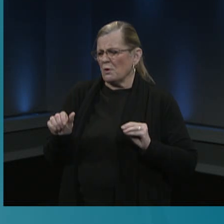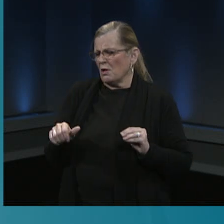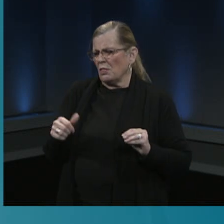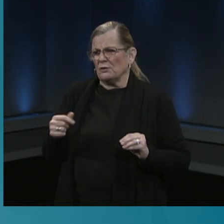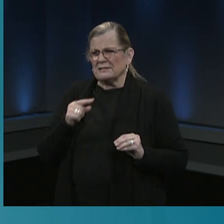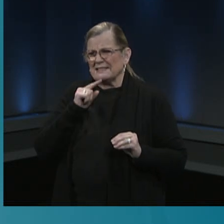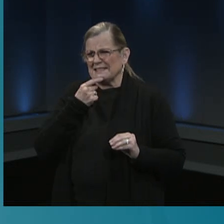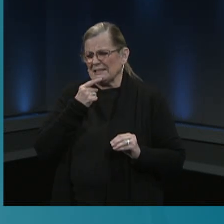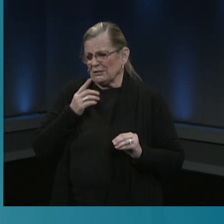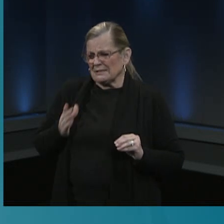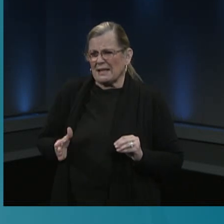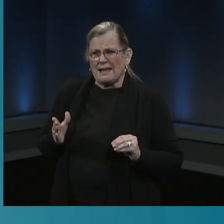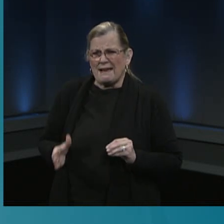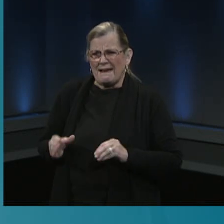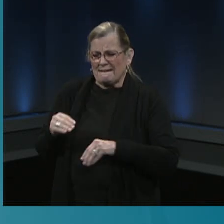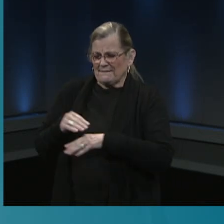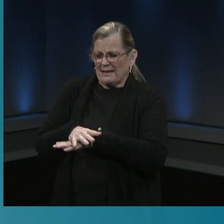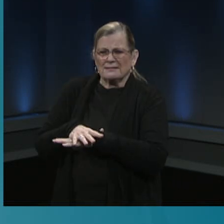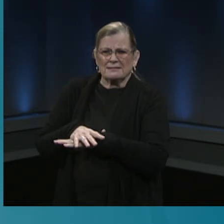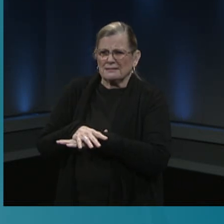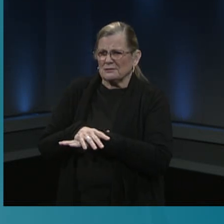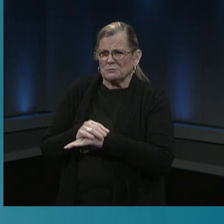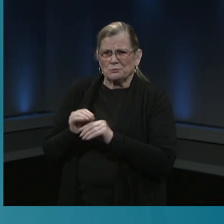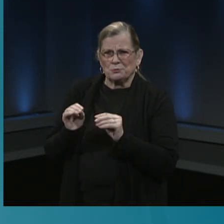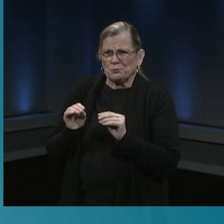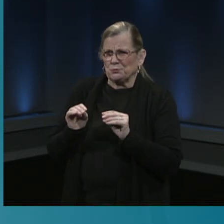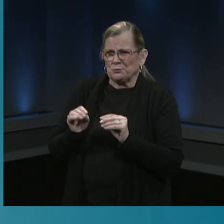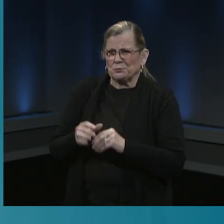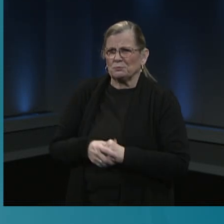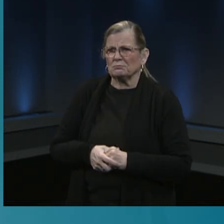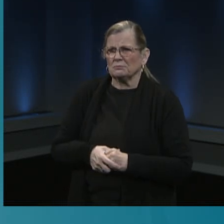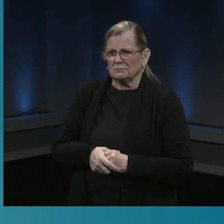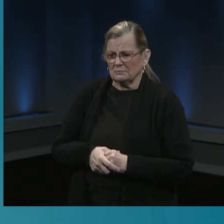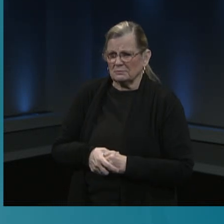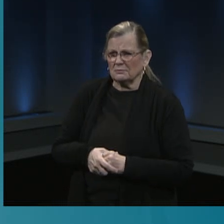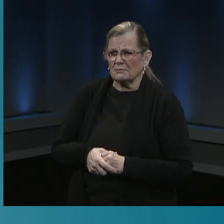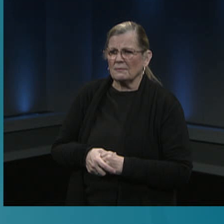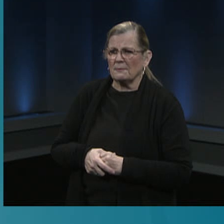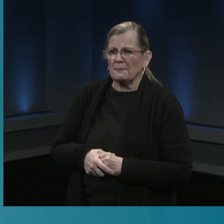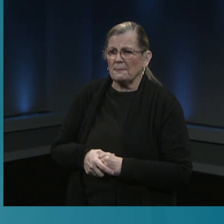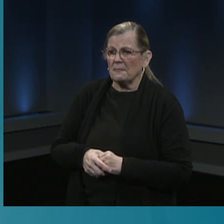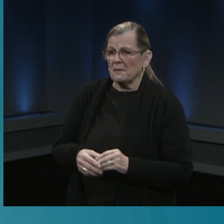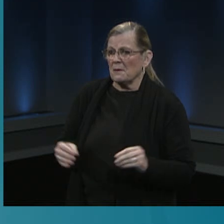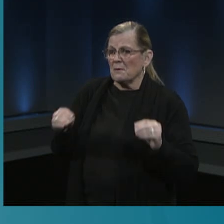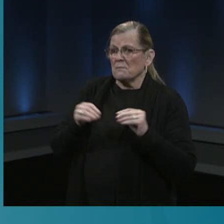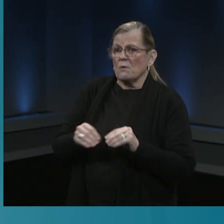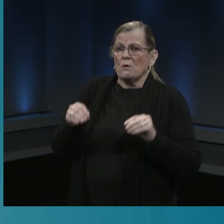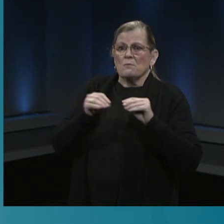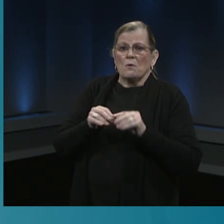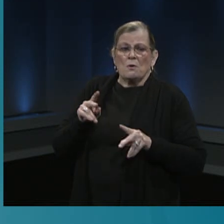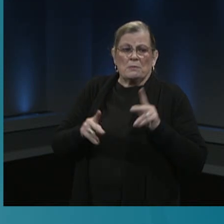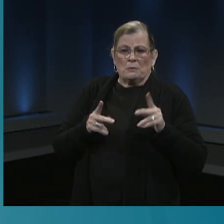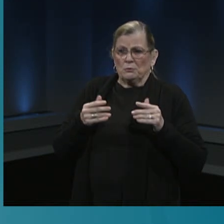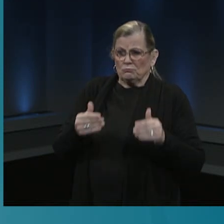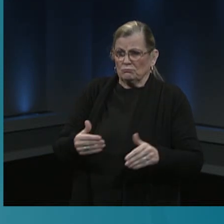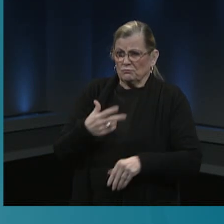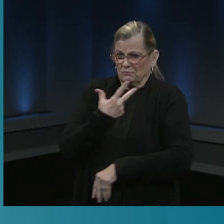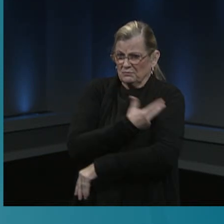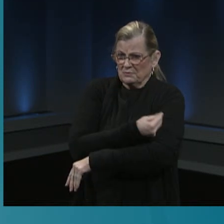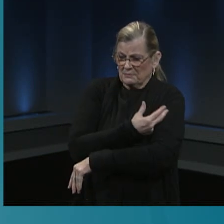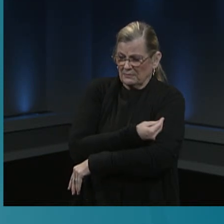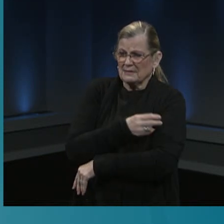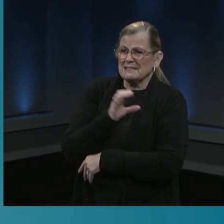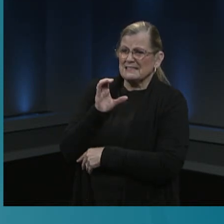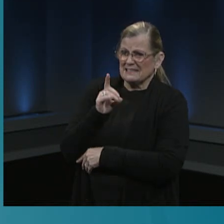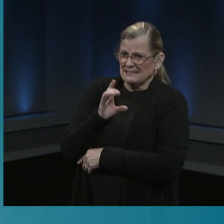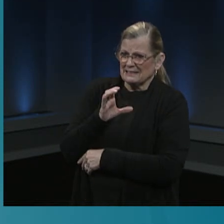found that are known to be caused by the vaccine, and as more people are getting vaccinated, CDC is collecting information